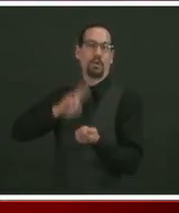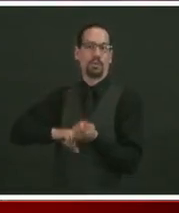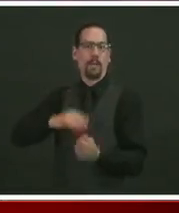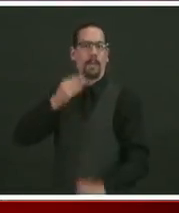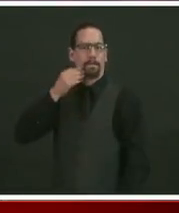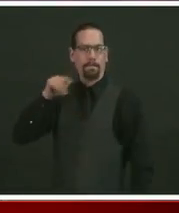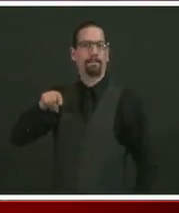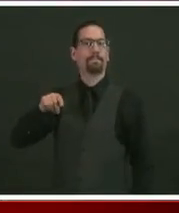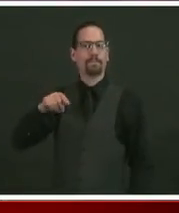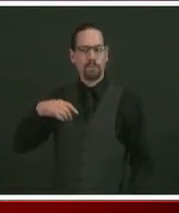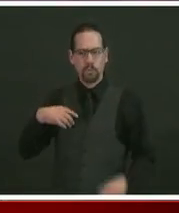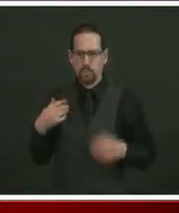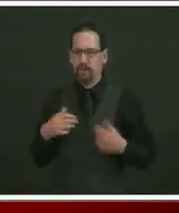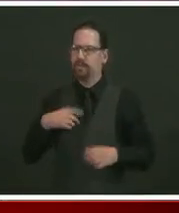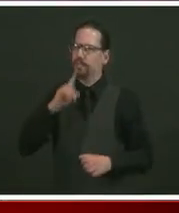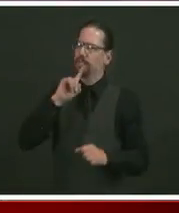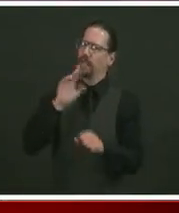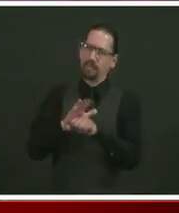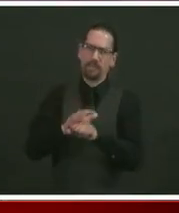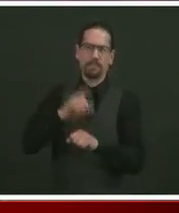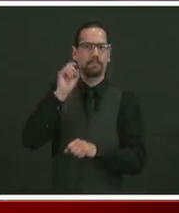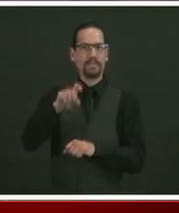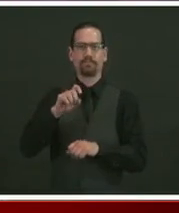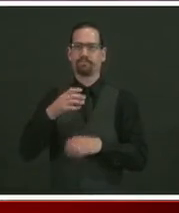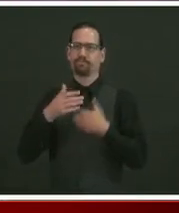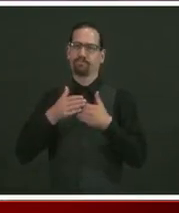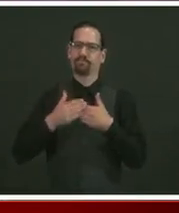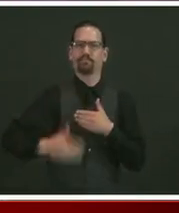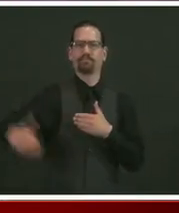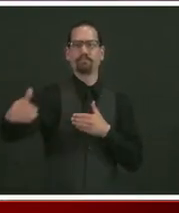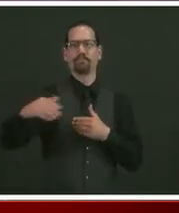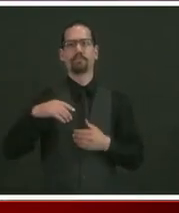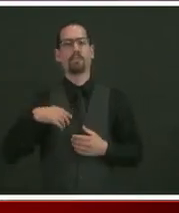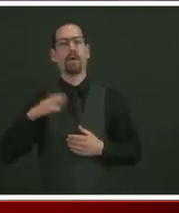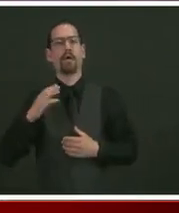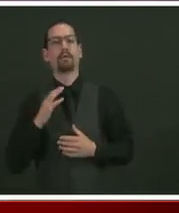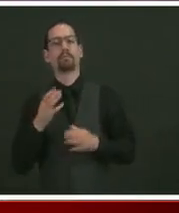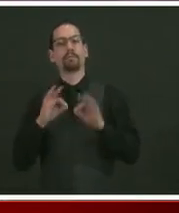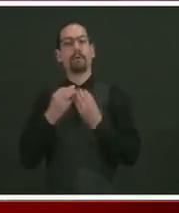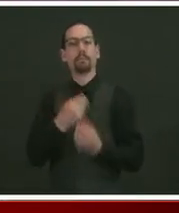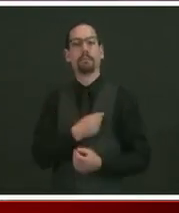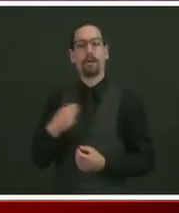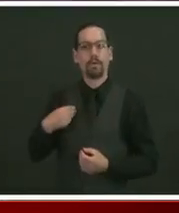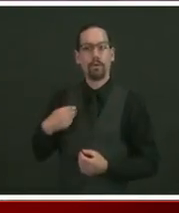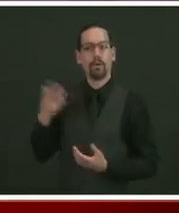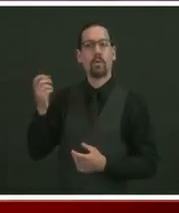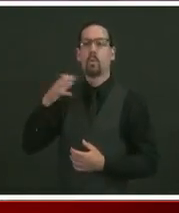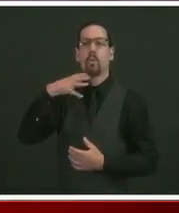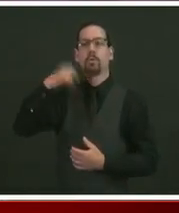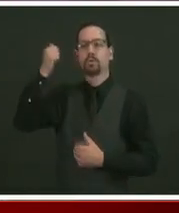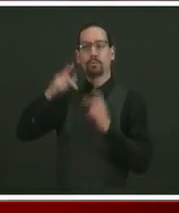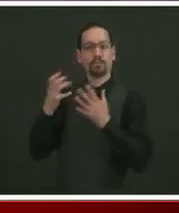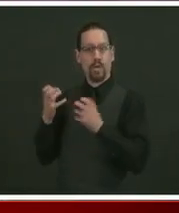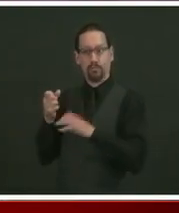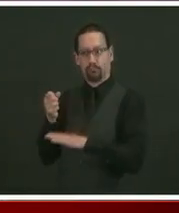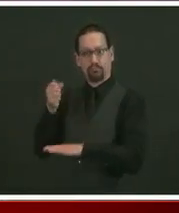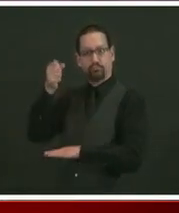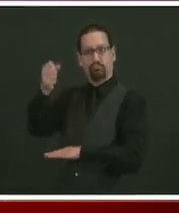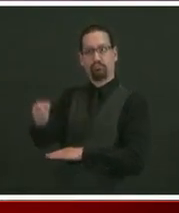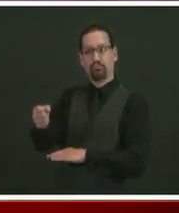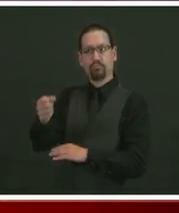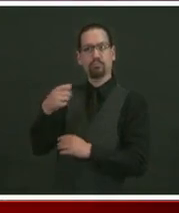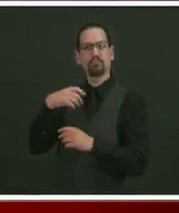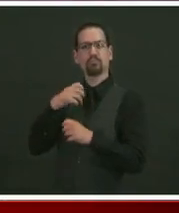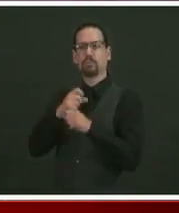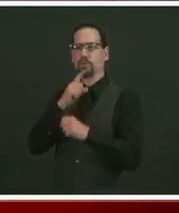deeply committed to making sure that every one of our loved ones in a nursing home is safe. So to this point, the state